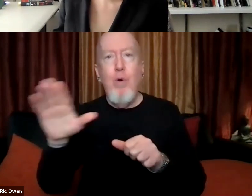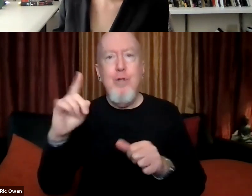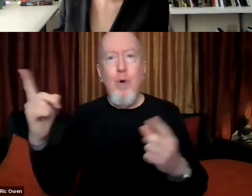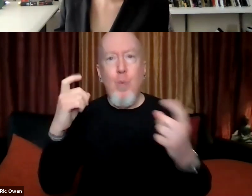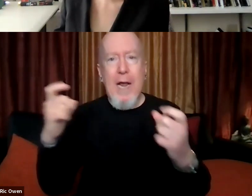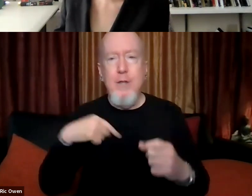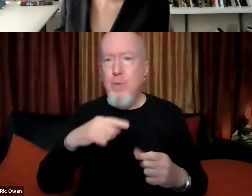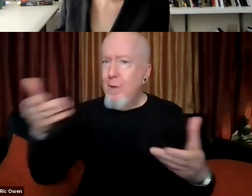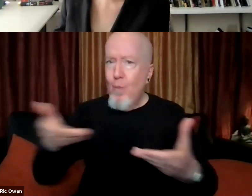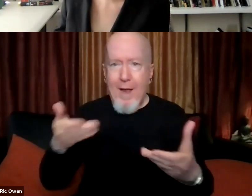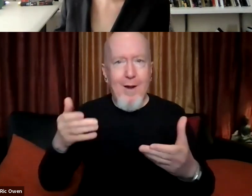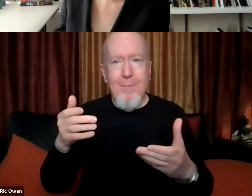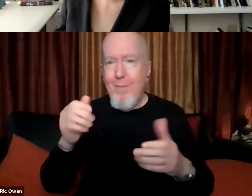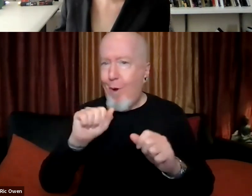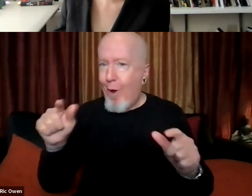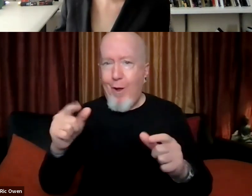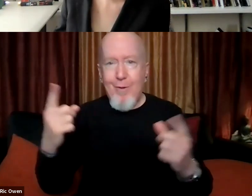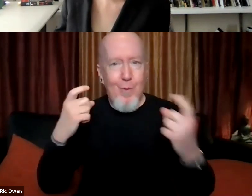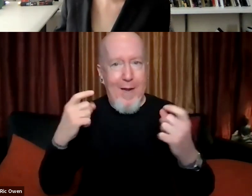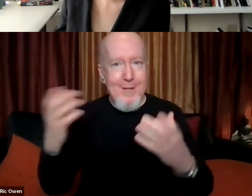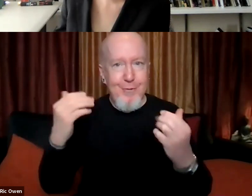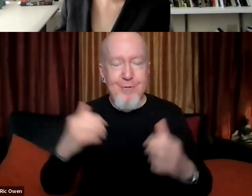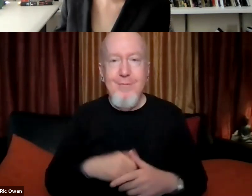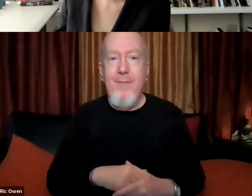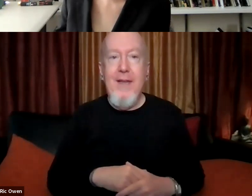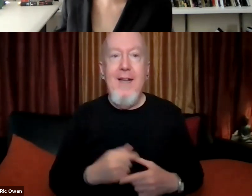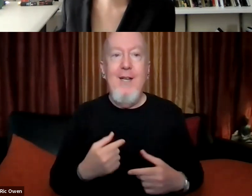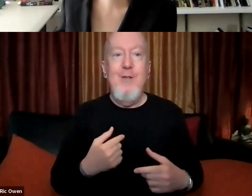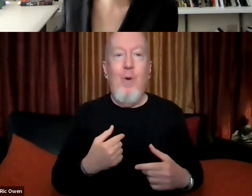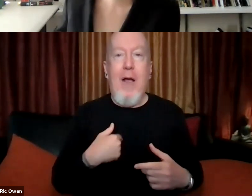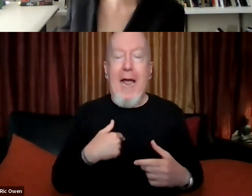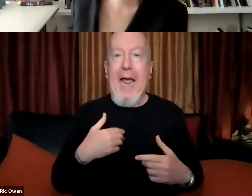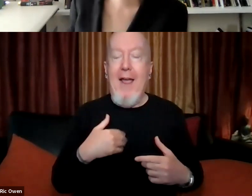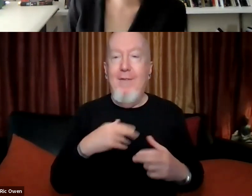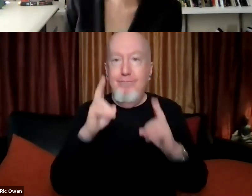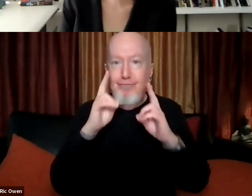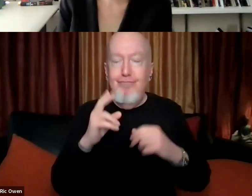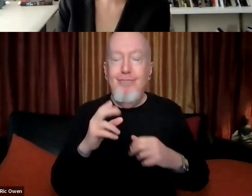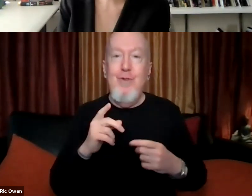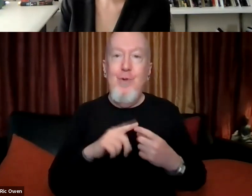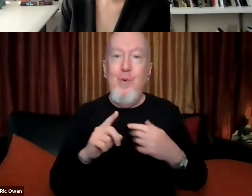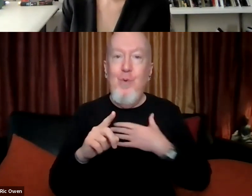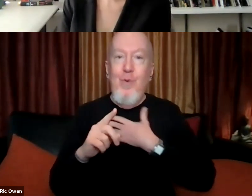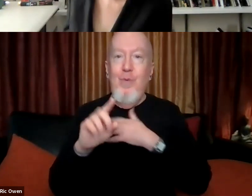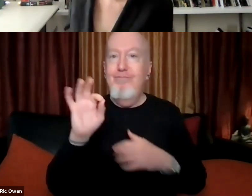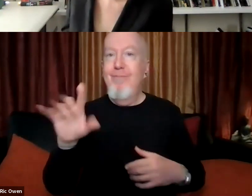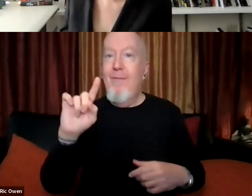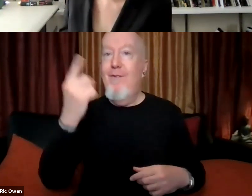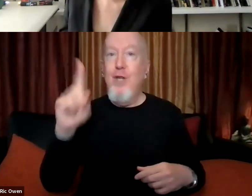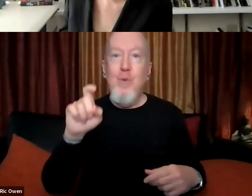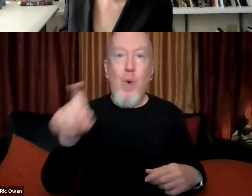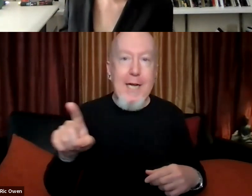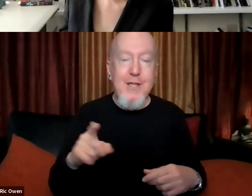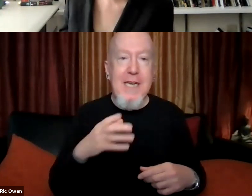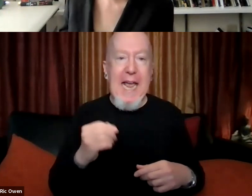any and all So I have the privilege of getting to ask the first question and talk with you